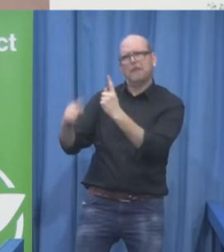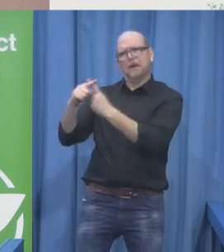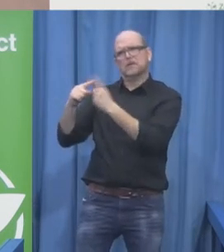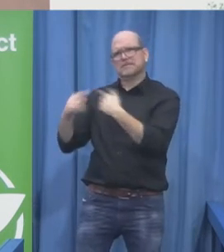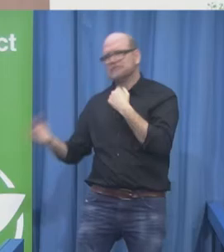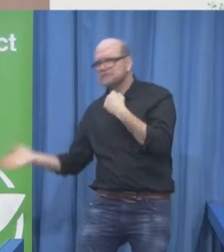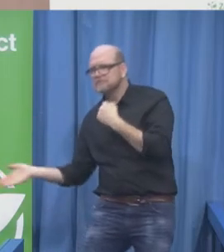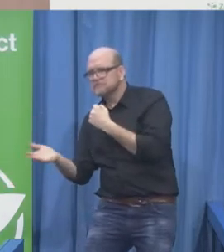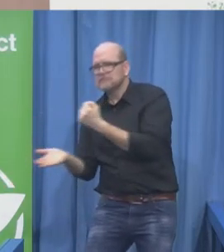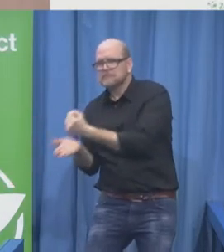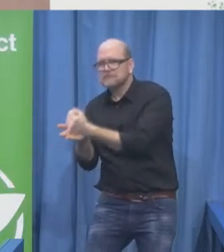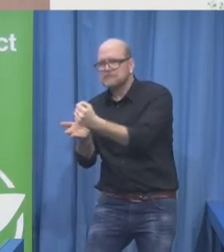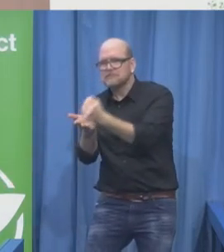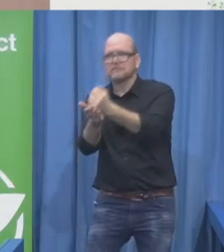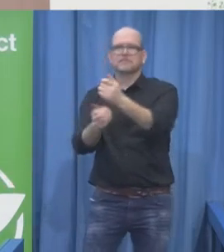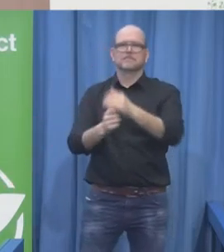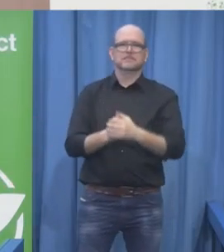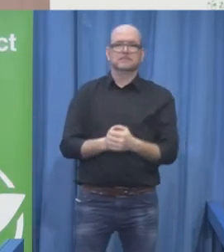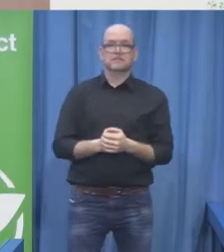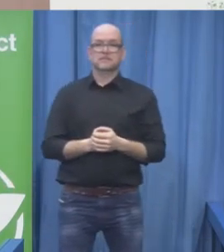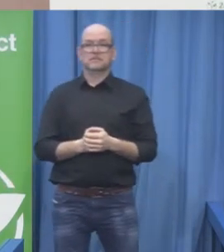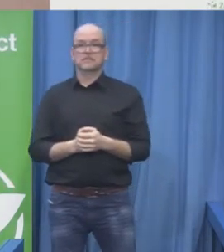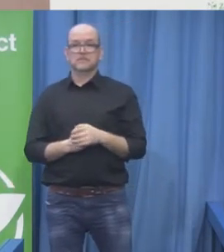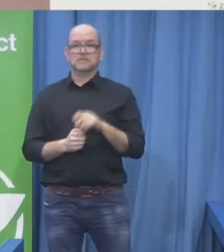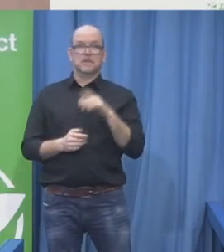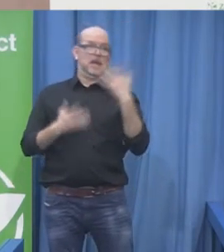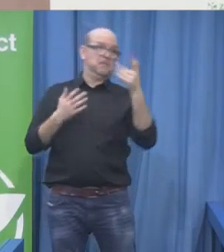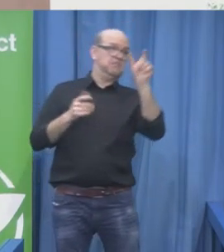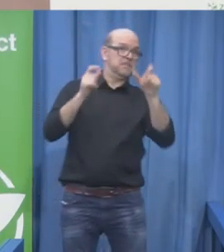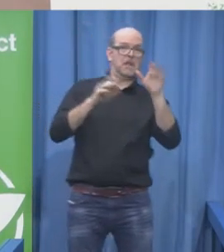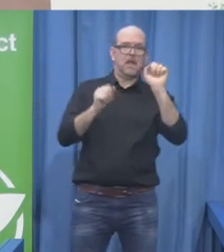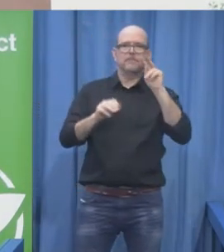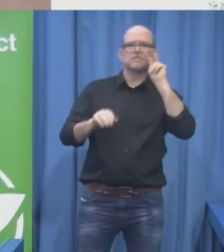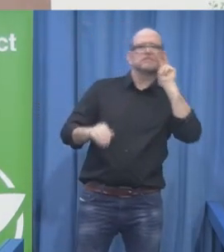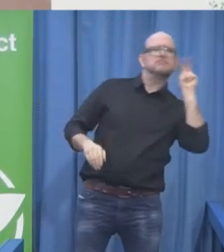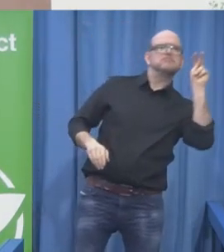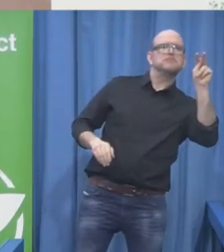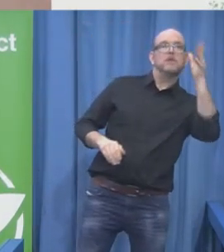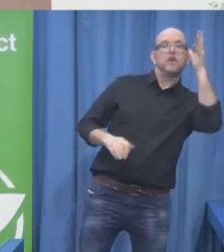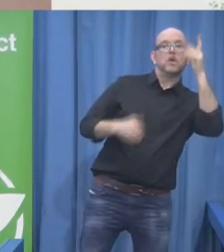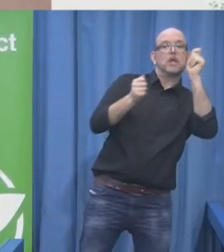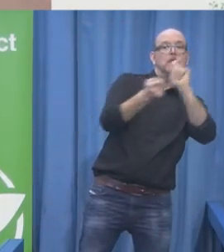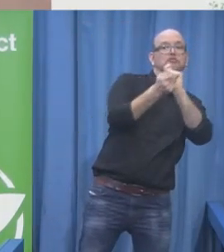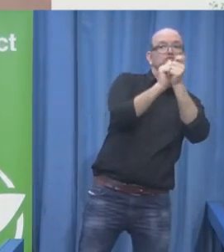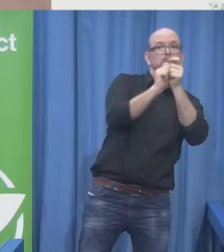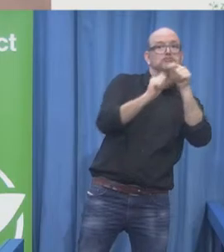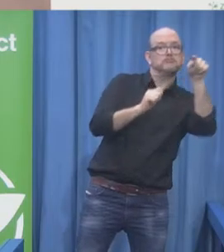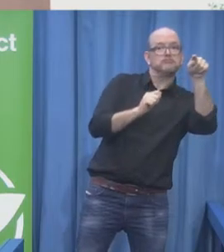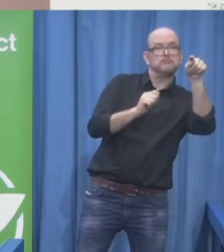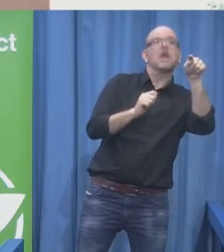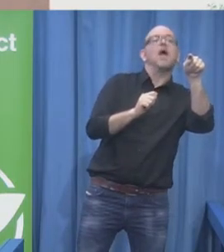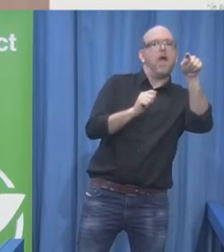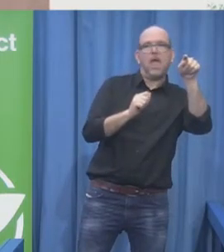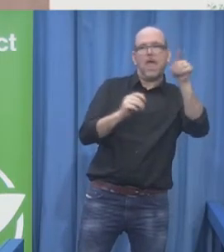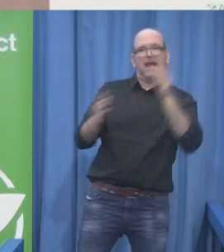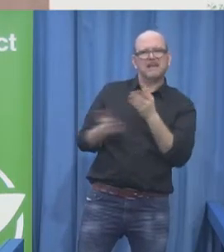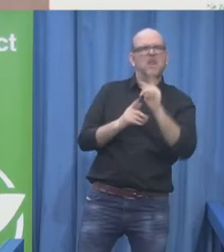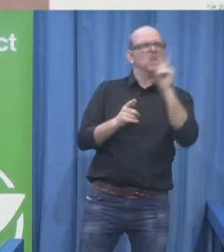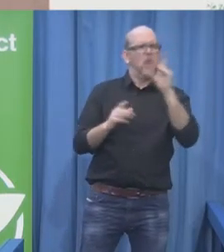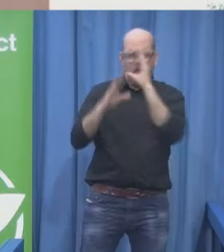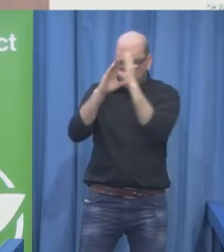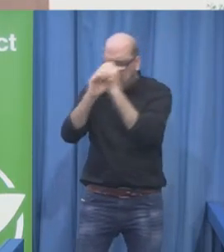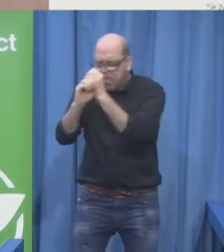different perspective. We have adopted a focus on disability inclusion and we recognize